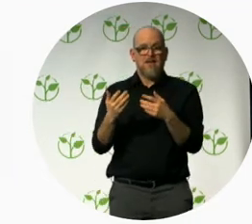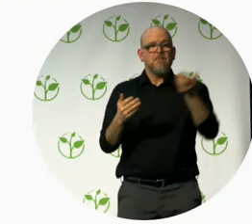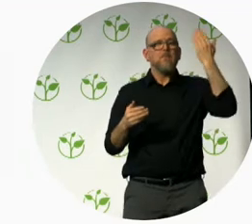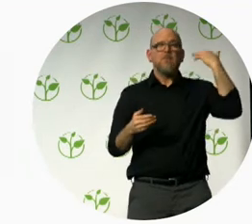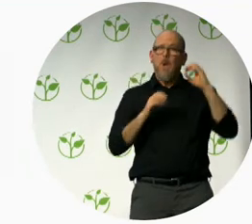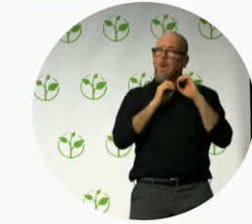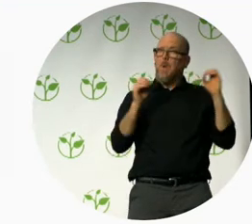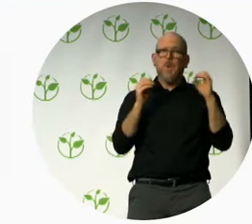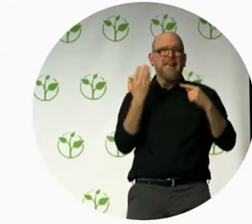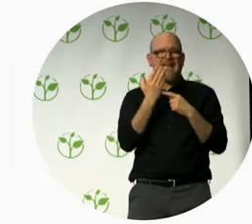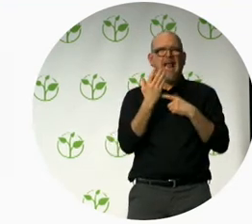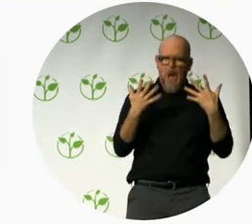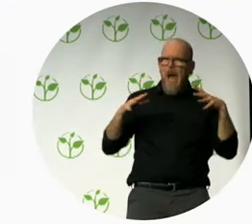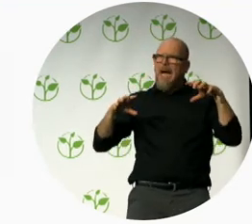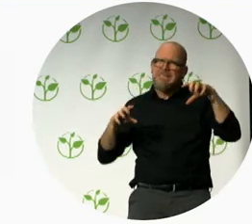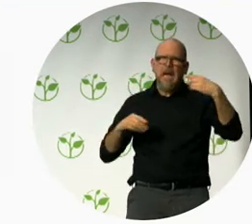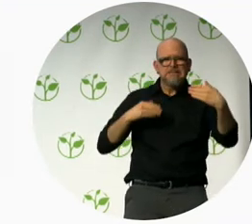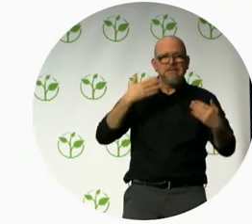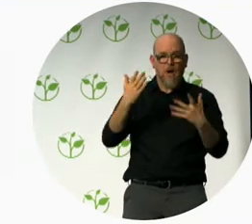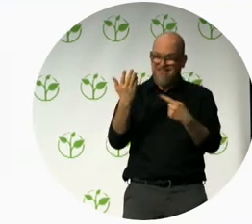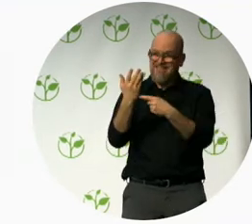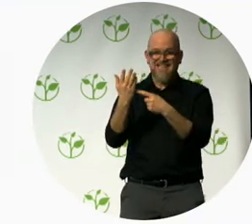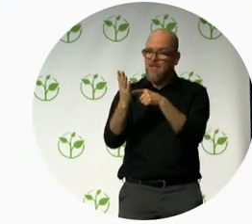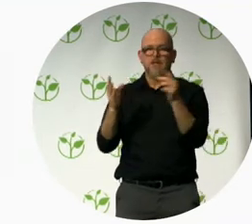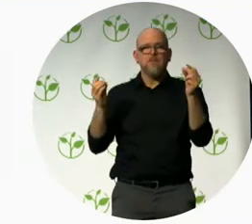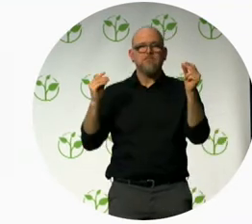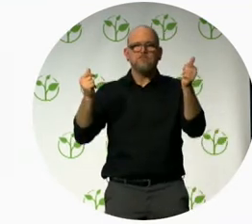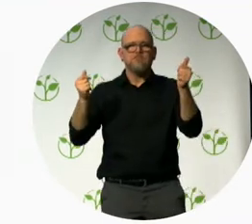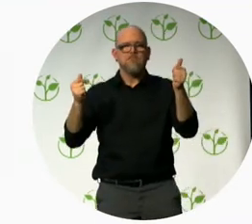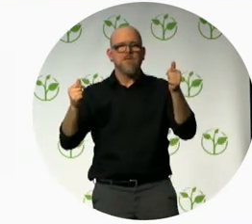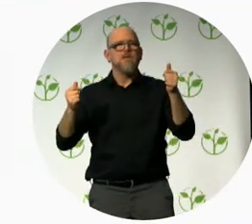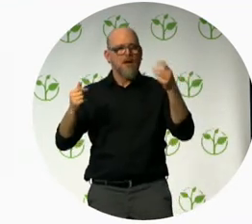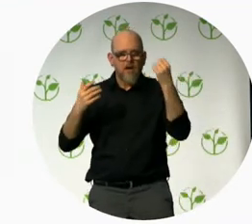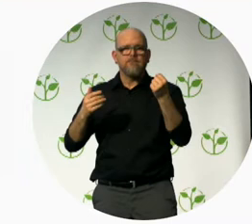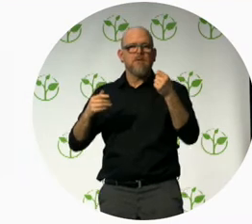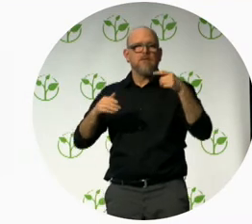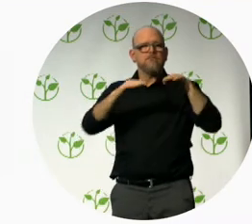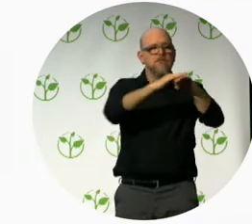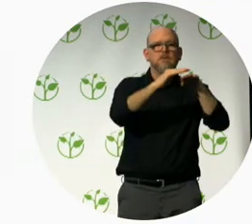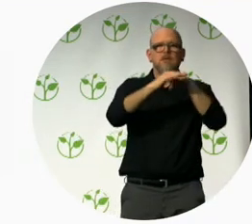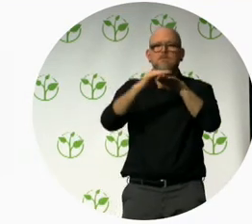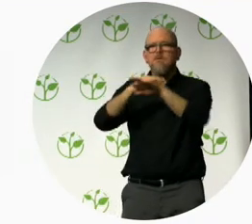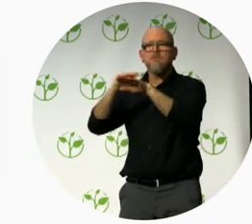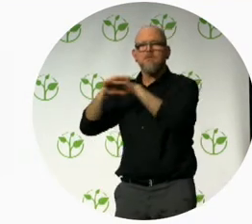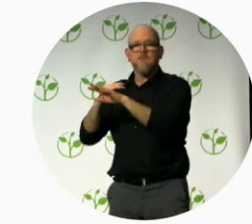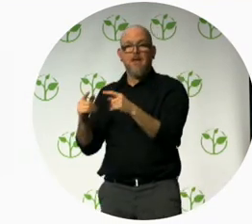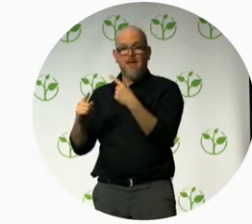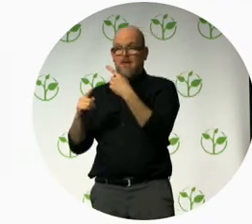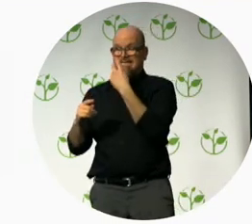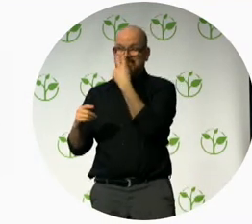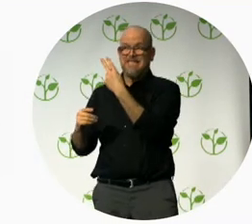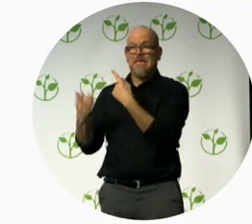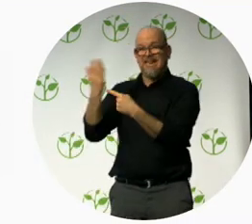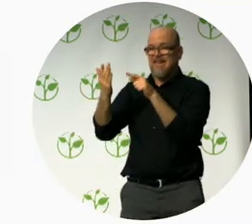time in the evolution of accessibility that we have the possibility, the will, and the